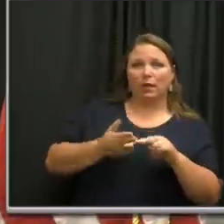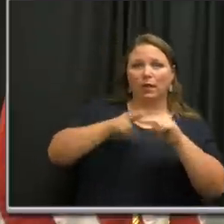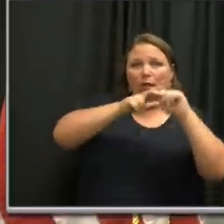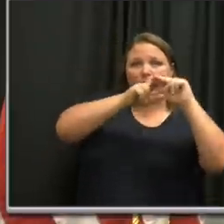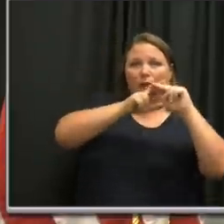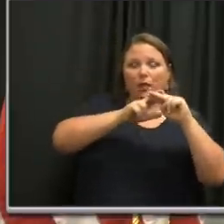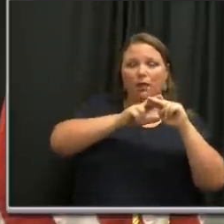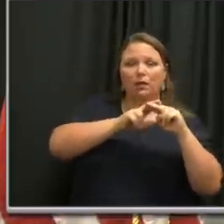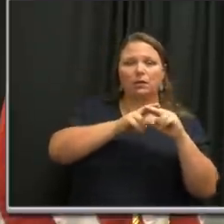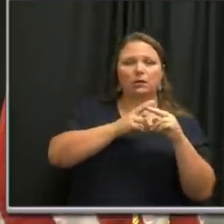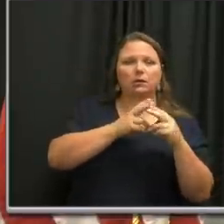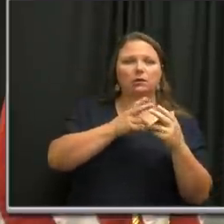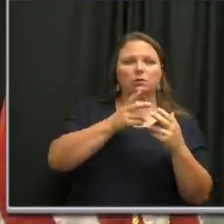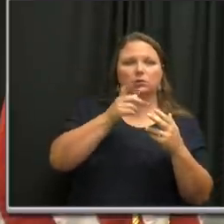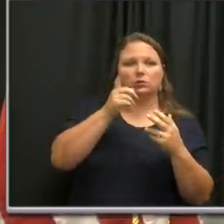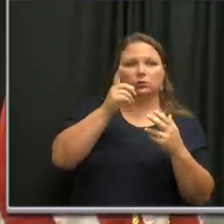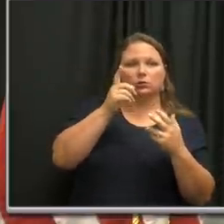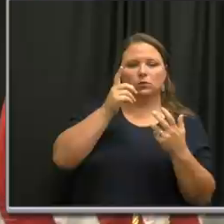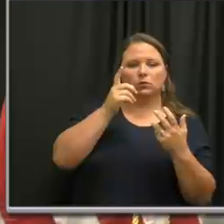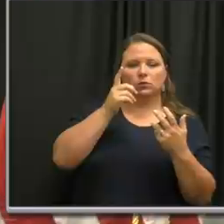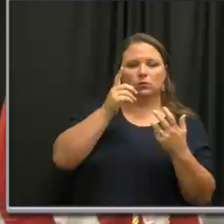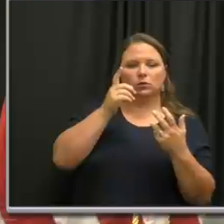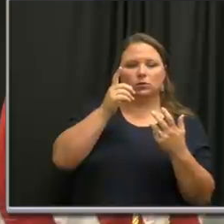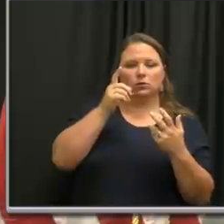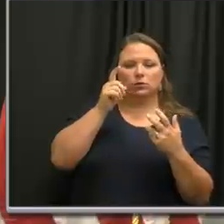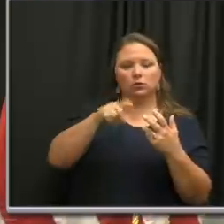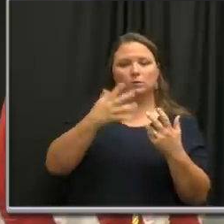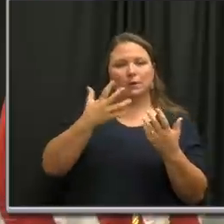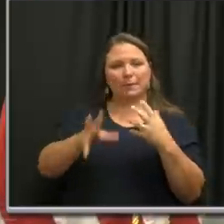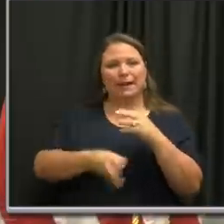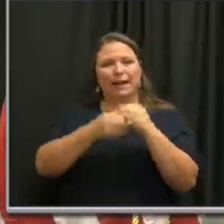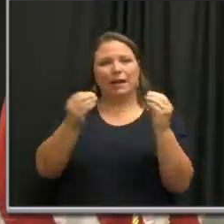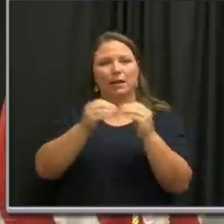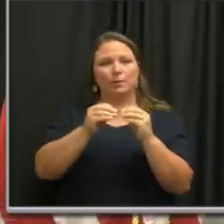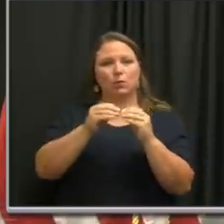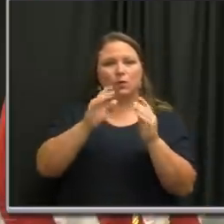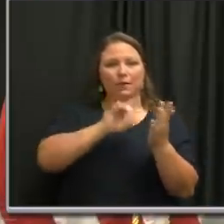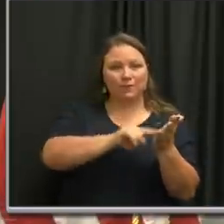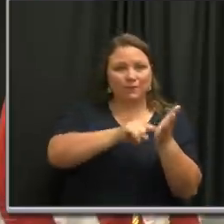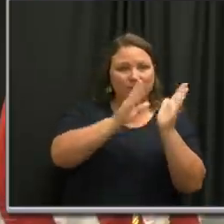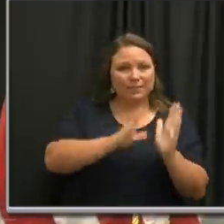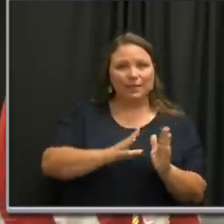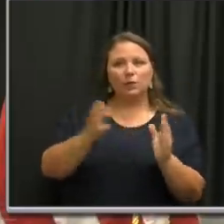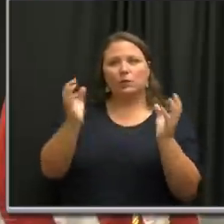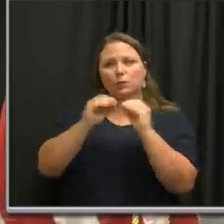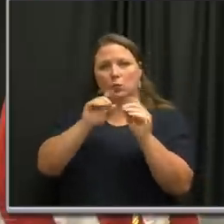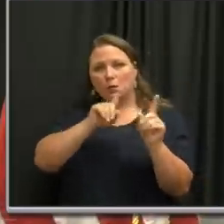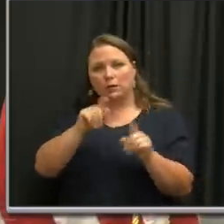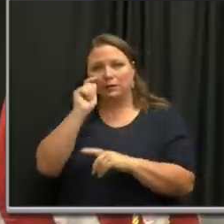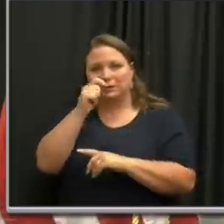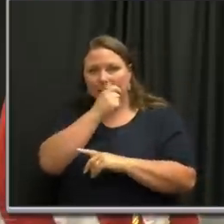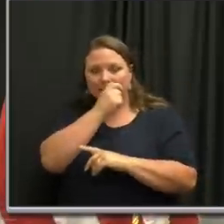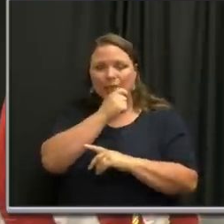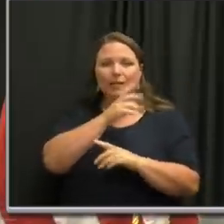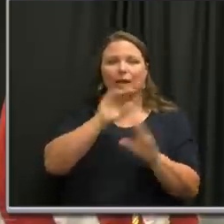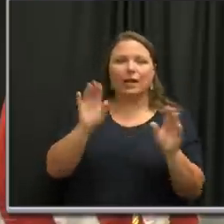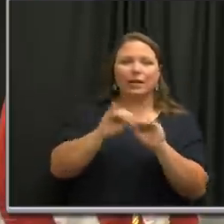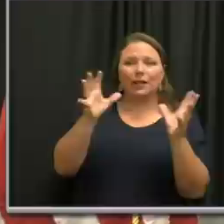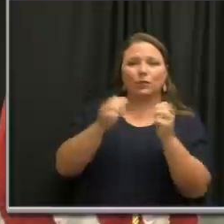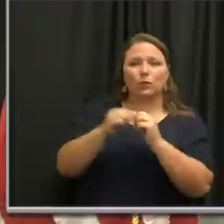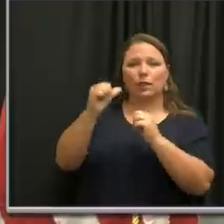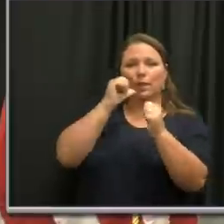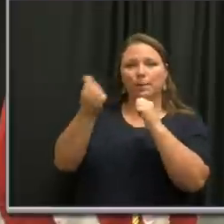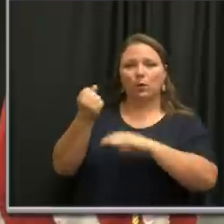cases and have, or shouldn't we have, uh, more contact tracers and more testing capabilities? And just to clarify with the bar